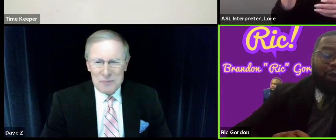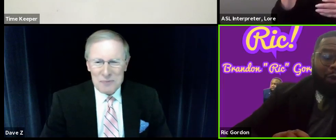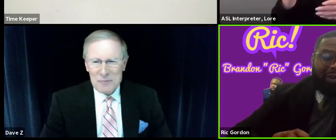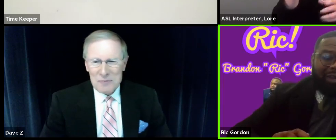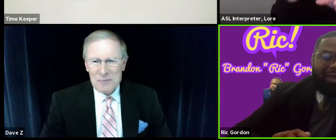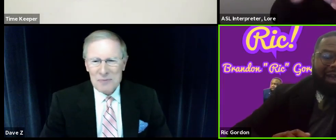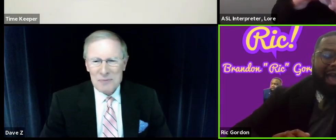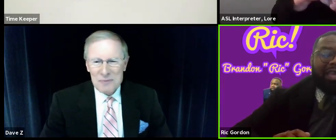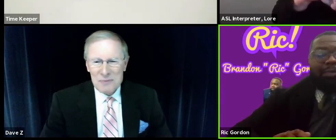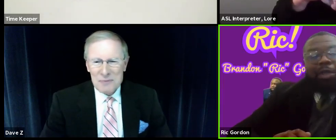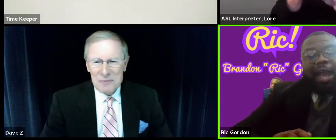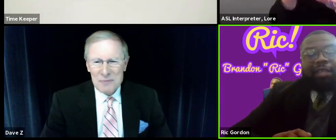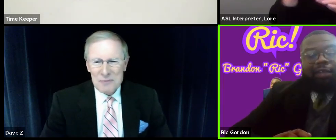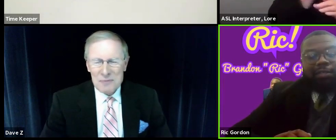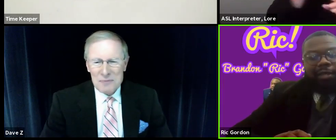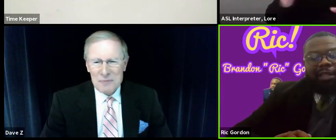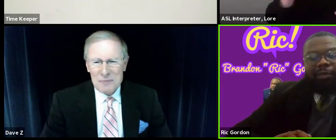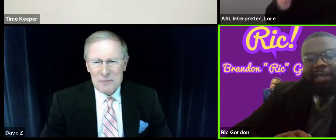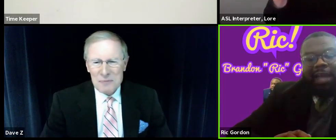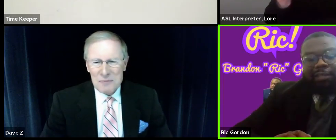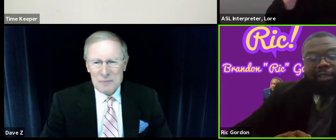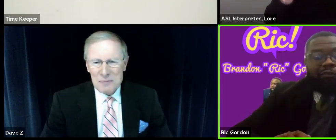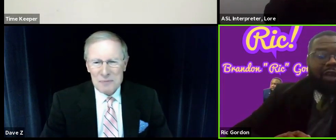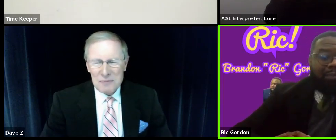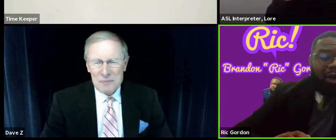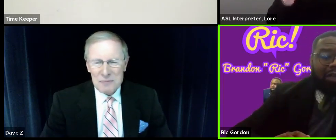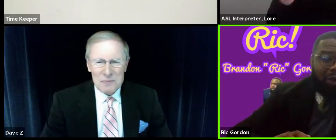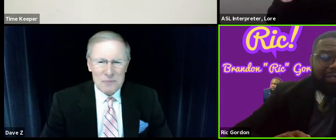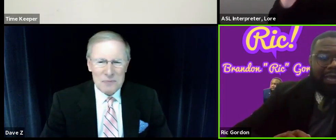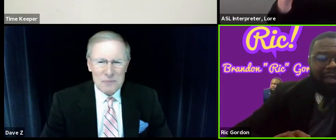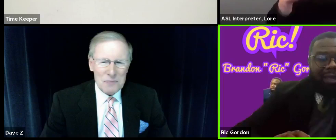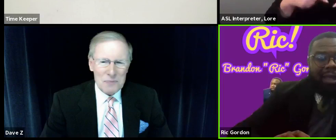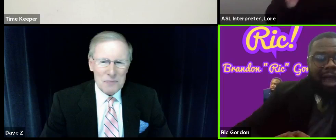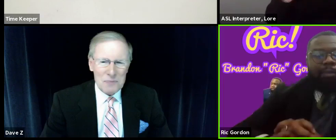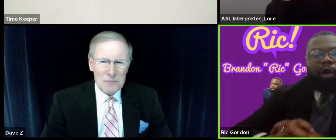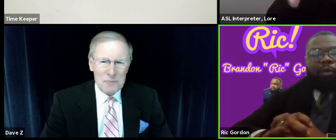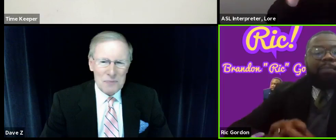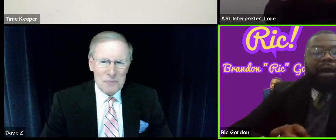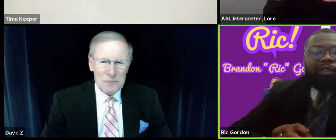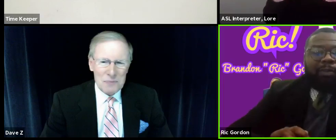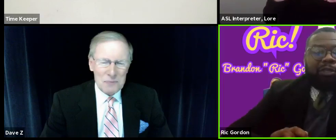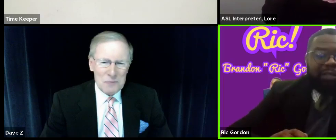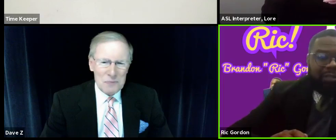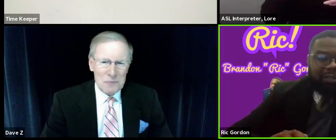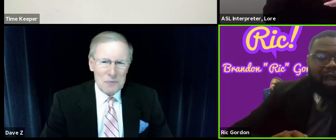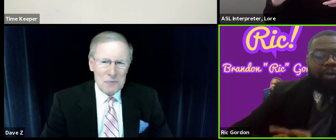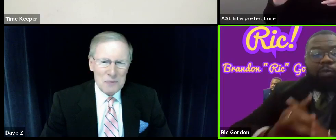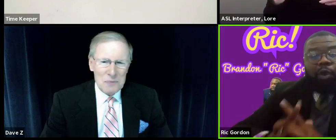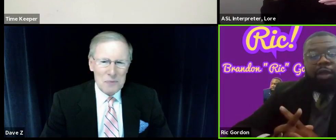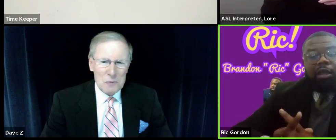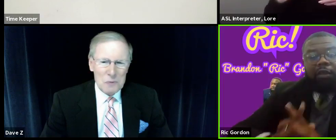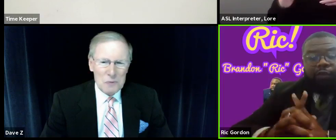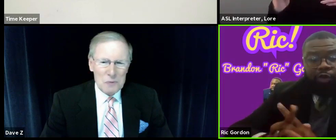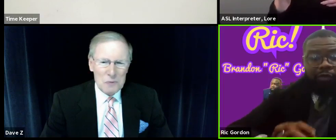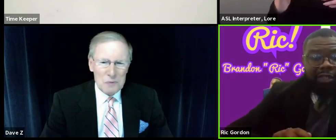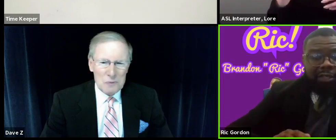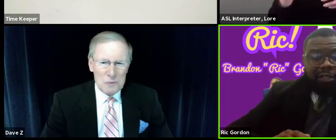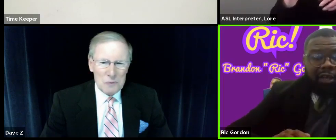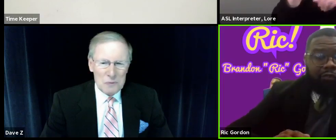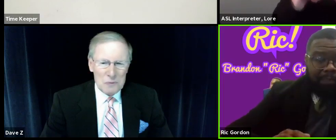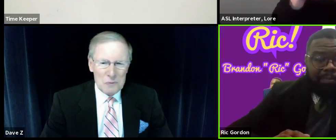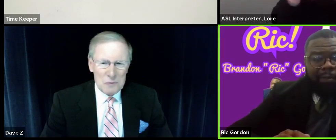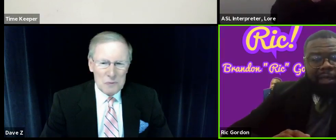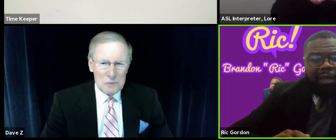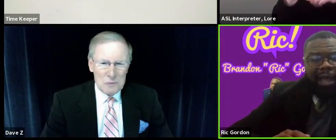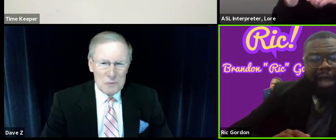My name is Brandon Rick Gordon. I'm a community activist that resides in the Franklin Park community. I am already about the people's business, already working for you, the